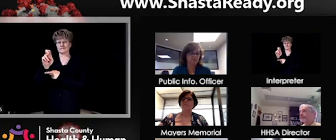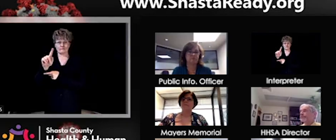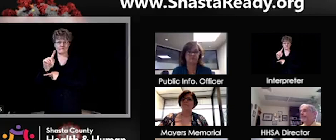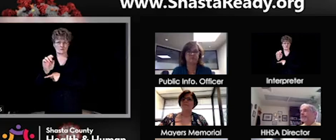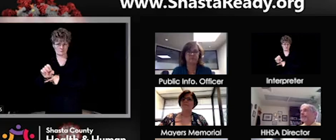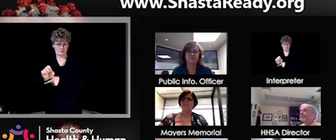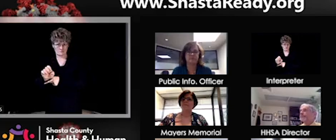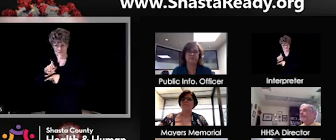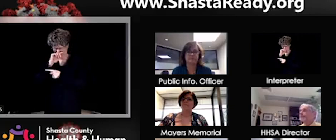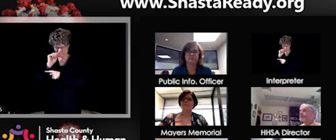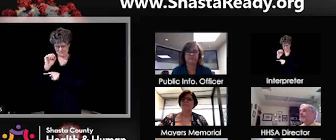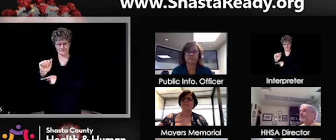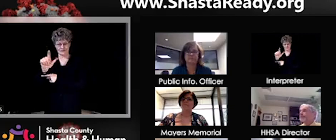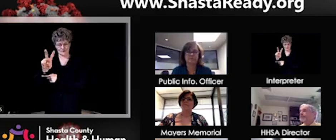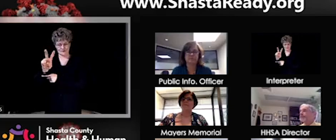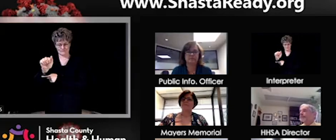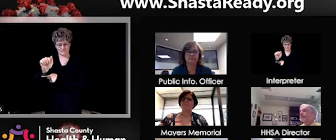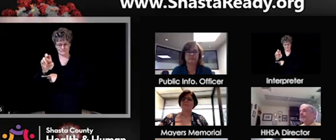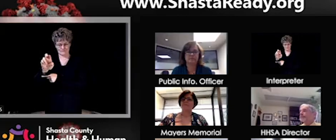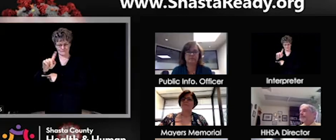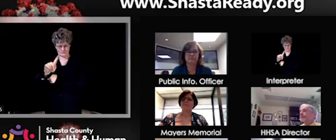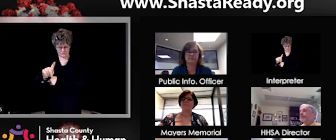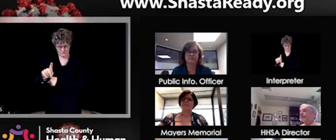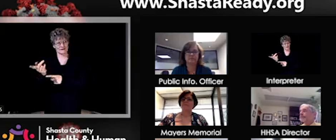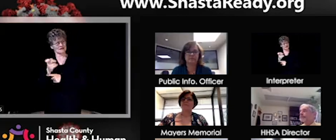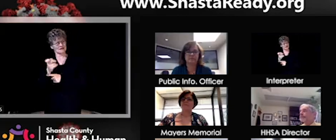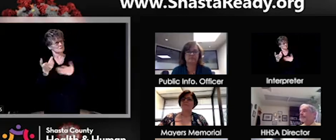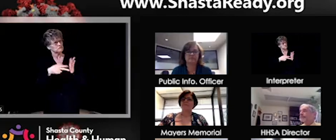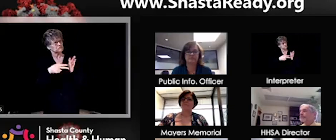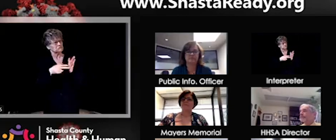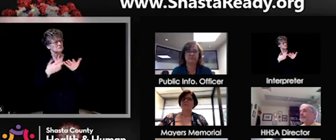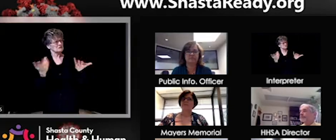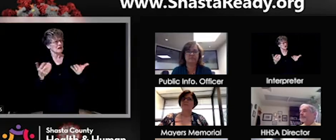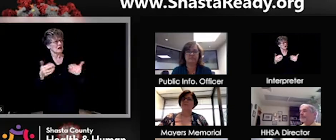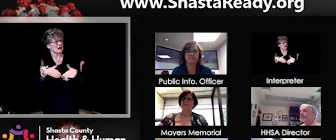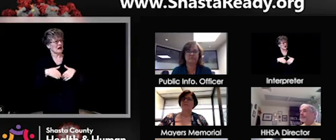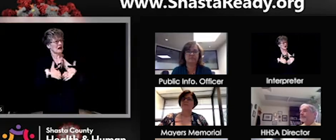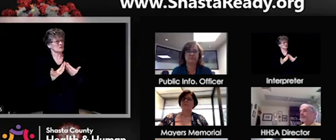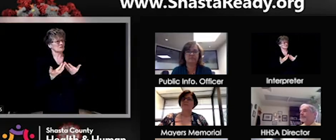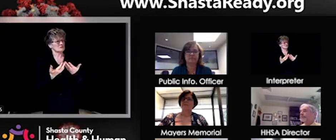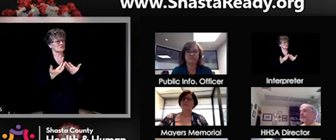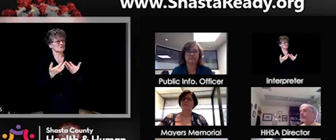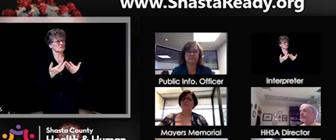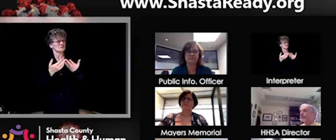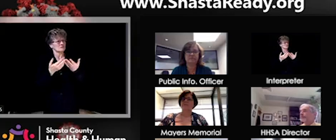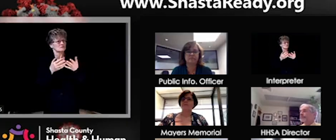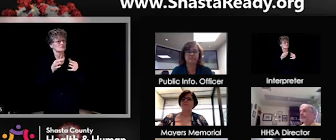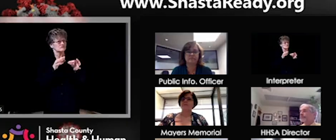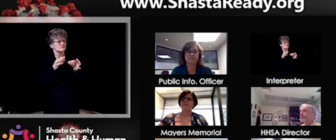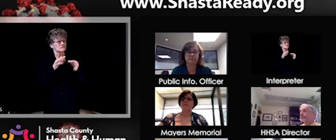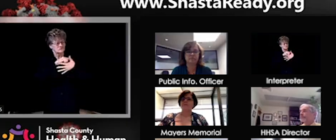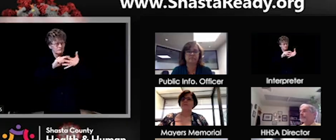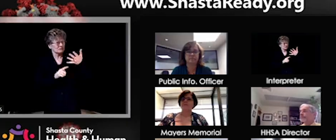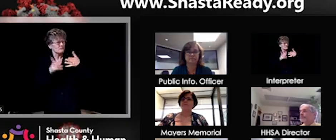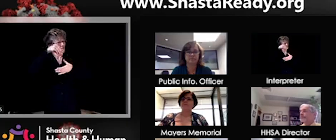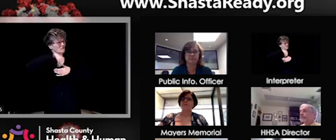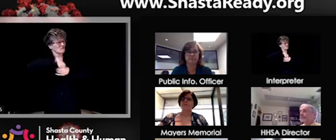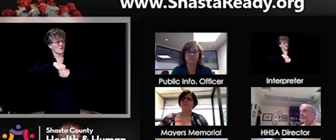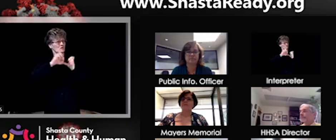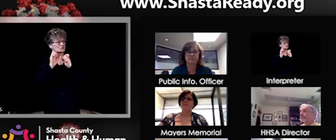approach exactly? It is. It's all about communication, person-to-person communication, which is always